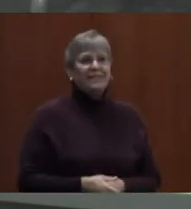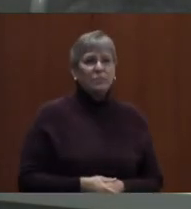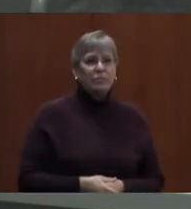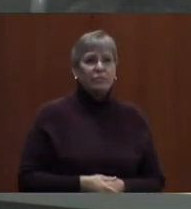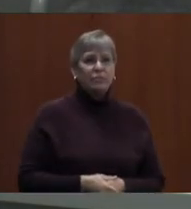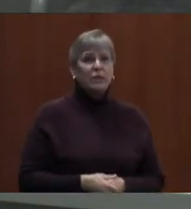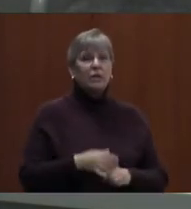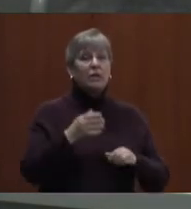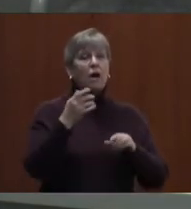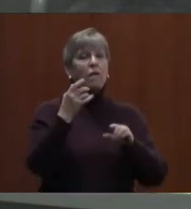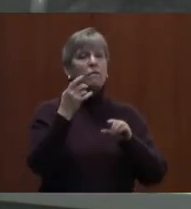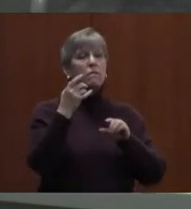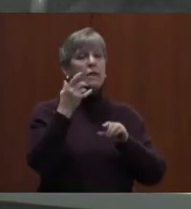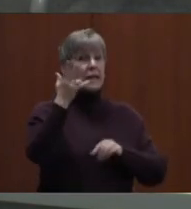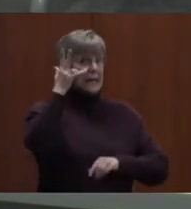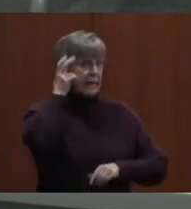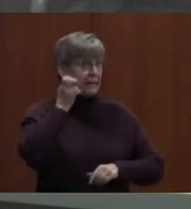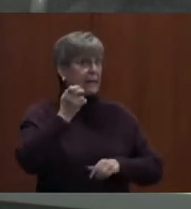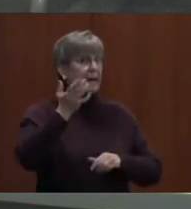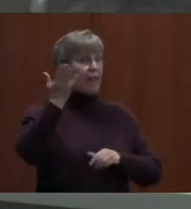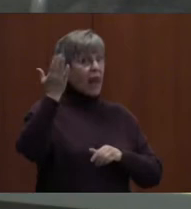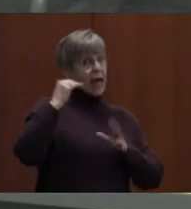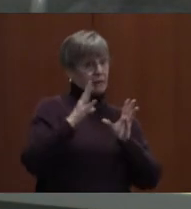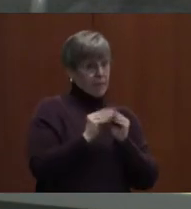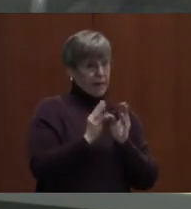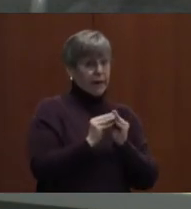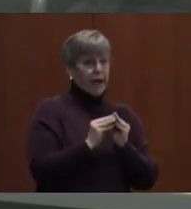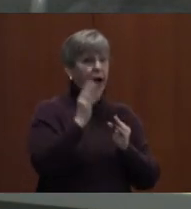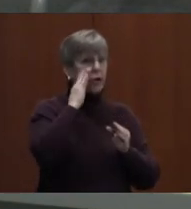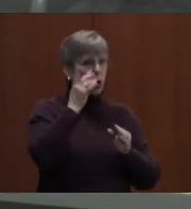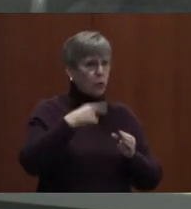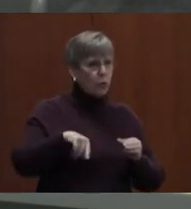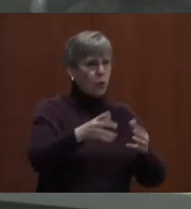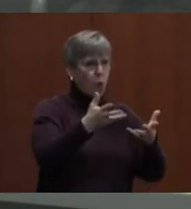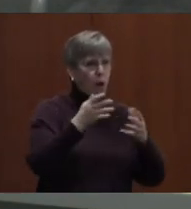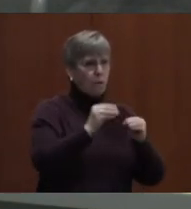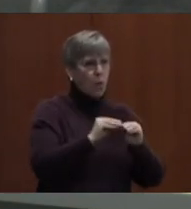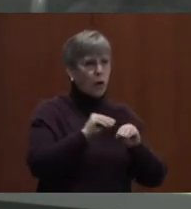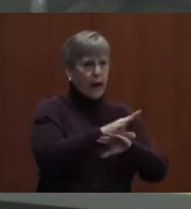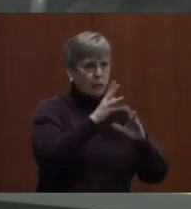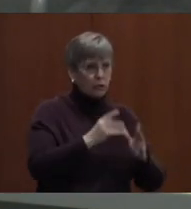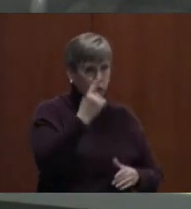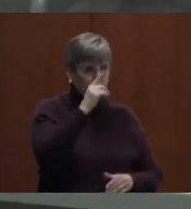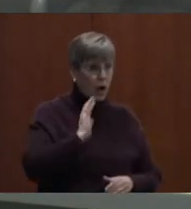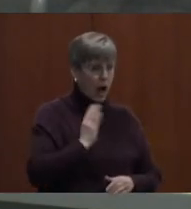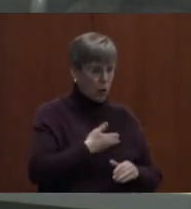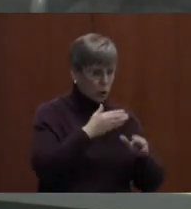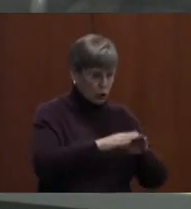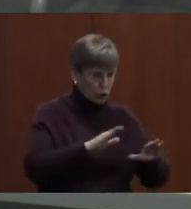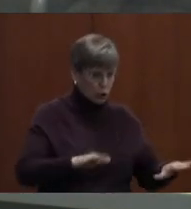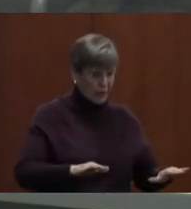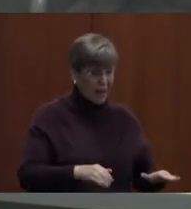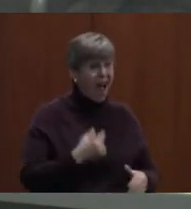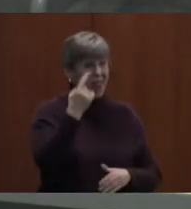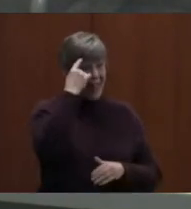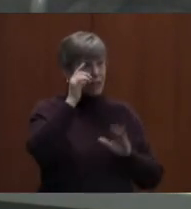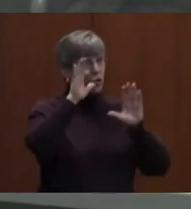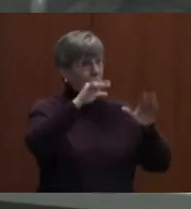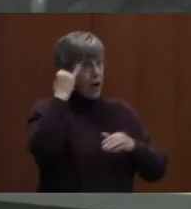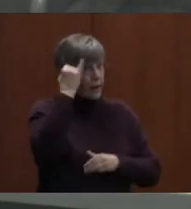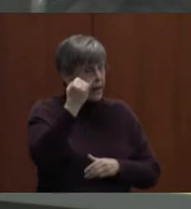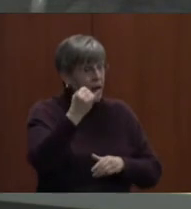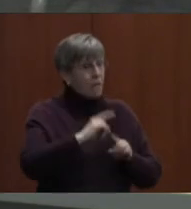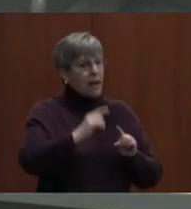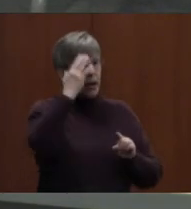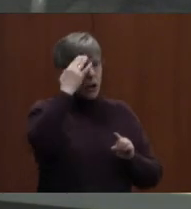from listening at the last meeting, I know you guys were wanting to get more counselors for our children. I think this would be a great idea, but I also know